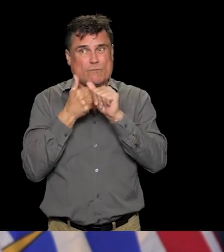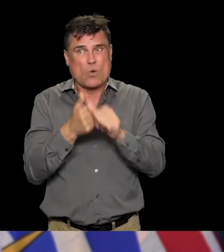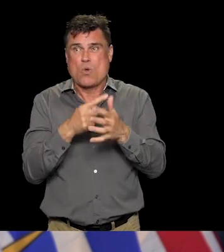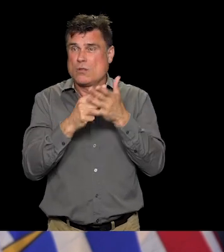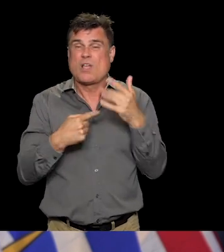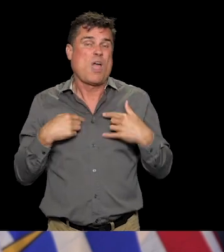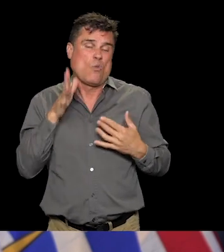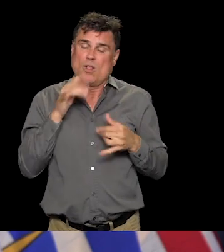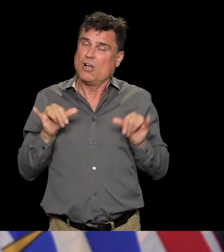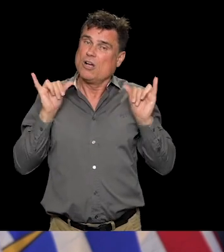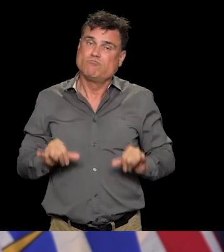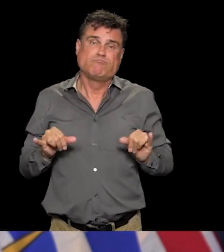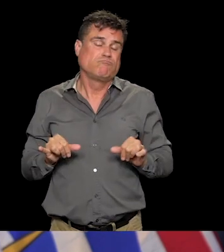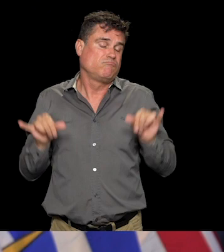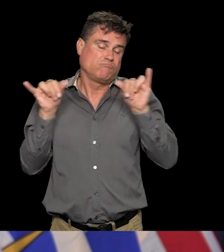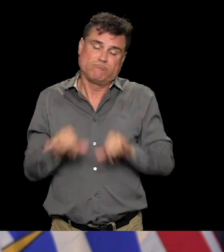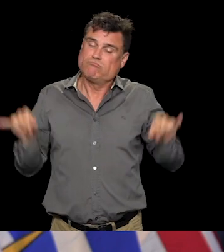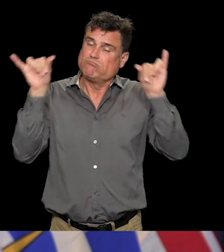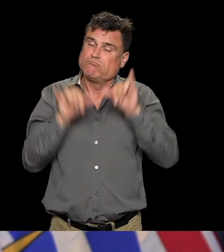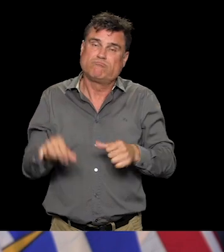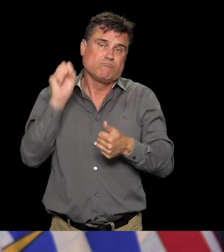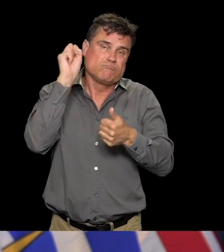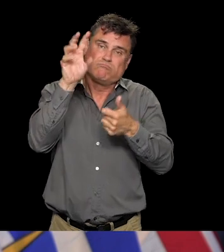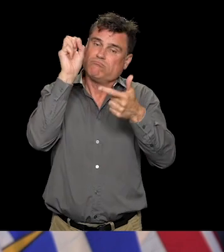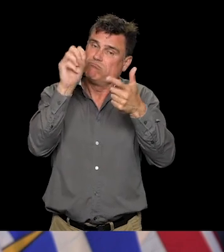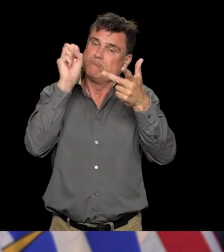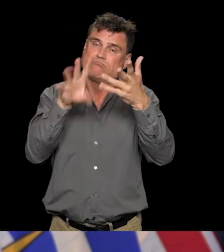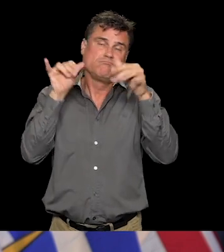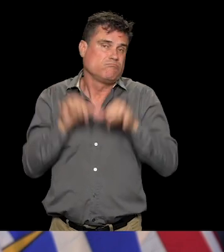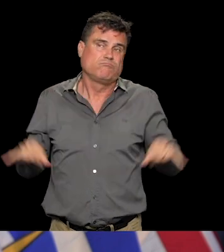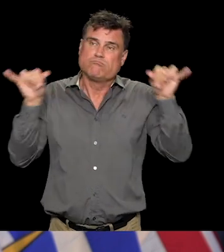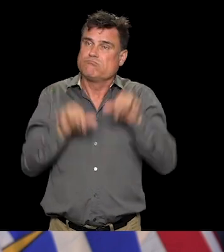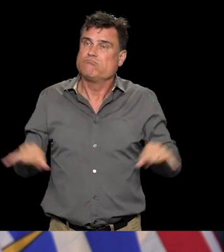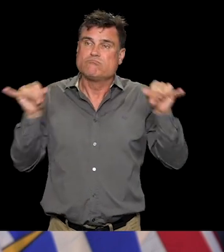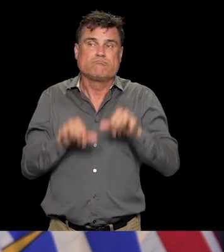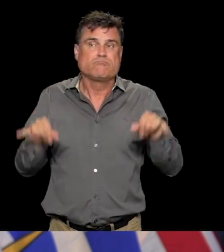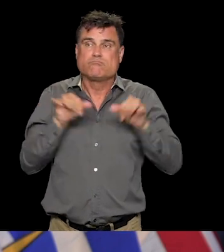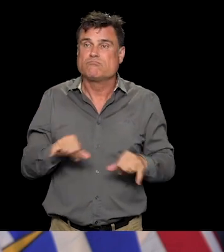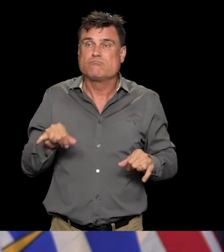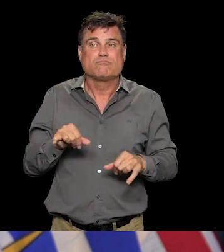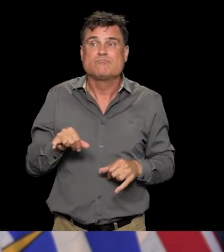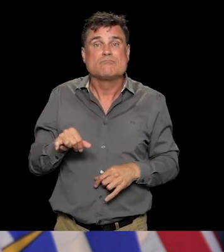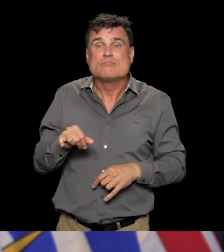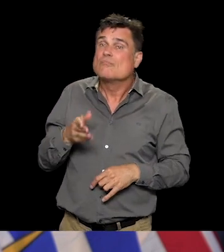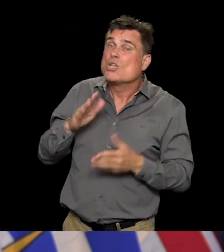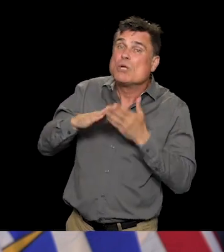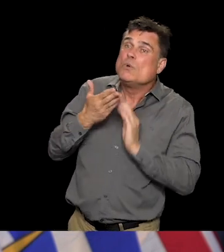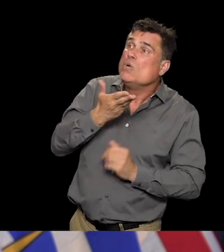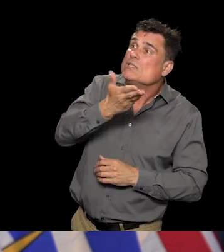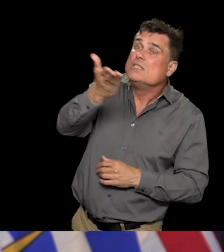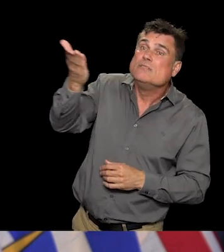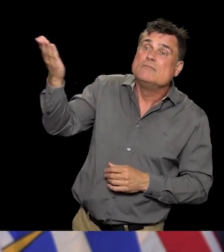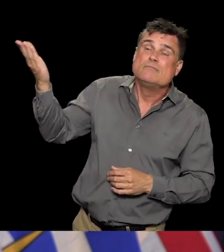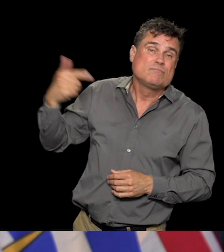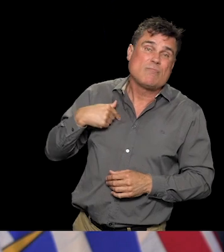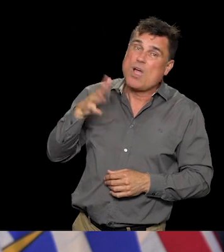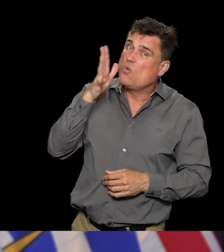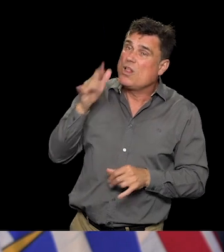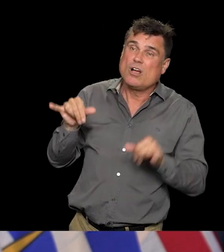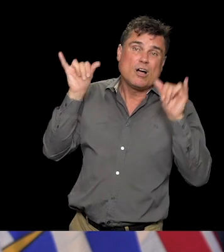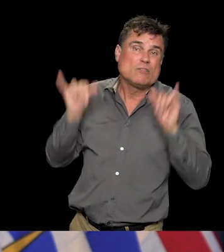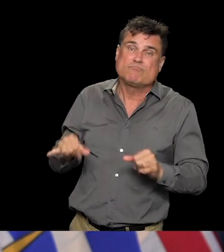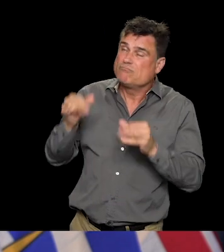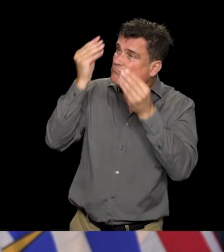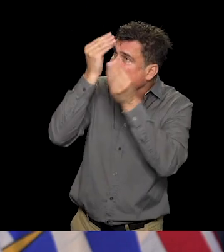leaders in our communities about the best ways that we can fight the important causes like anti